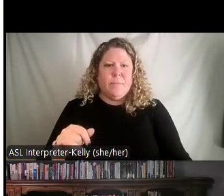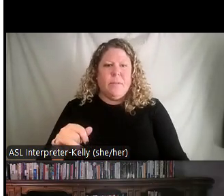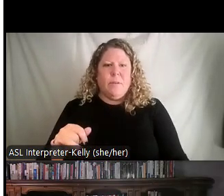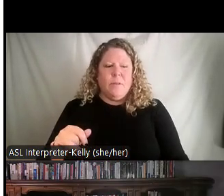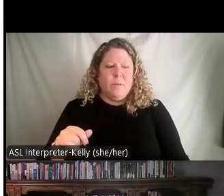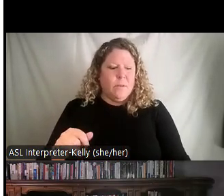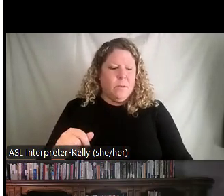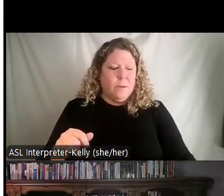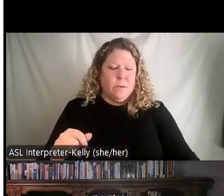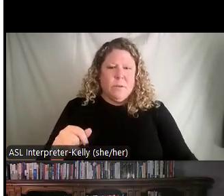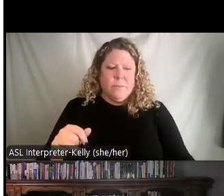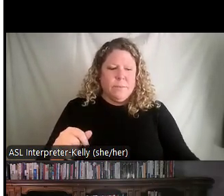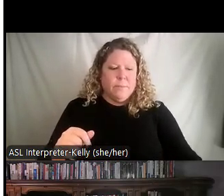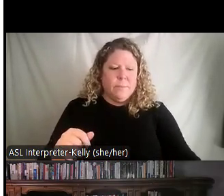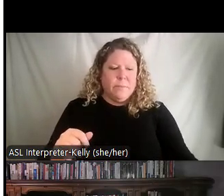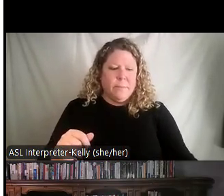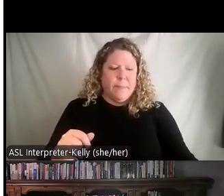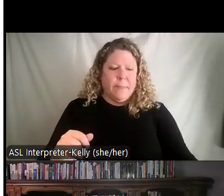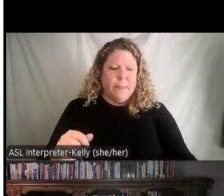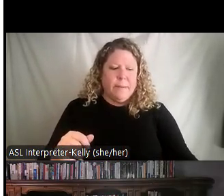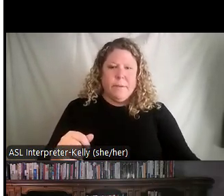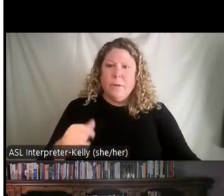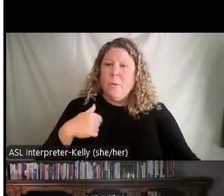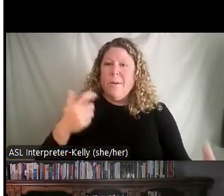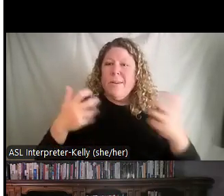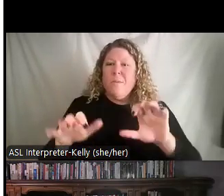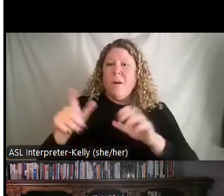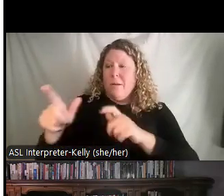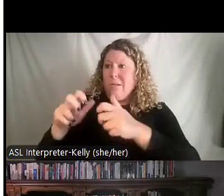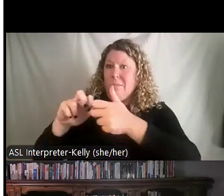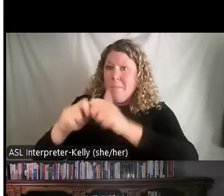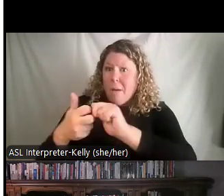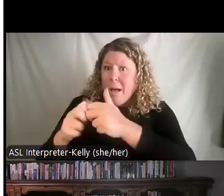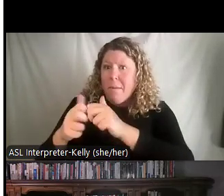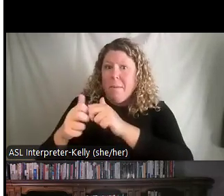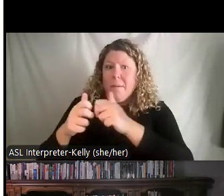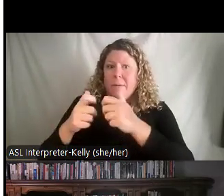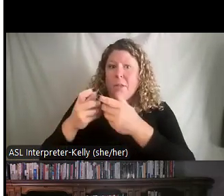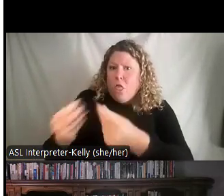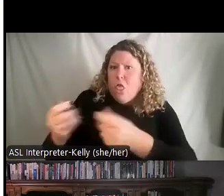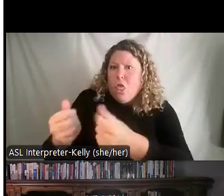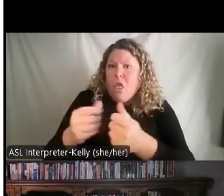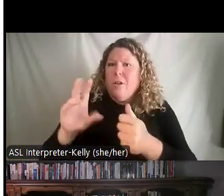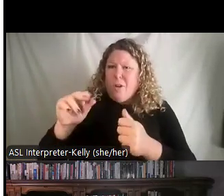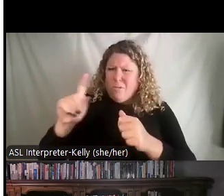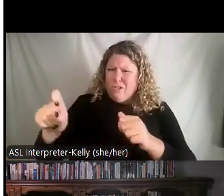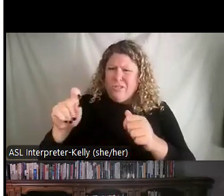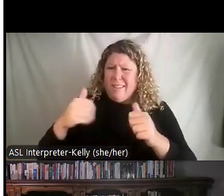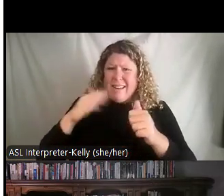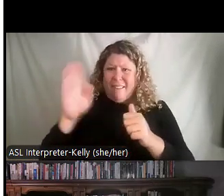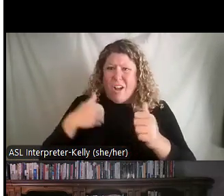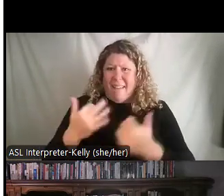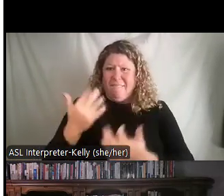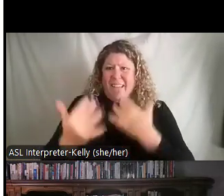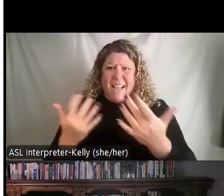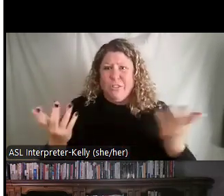want to see fire prevention is actually rewarded. Honestly, a lot of times the wrong people are being rewarded because it's the people that can't